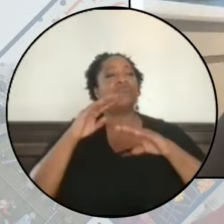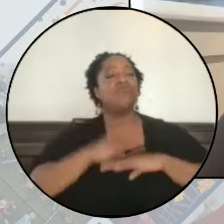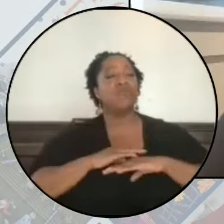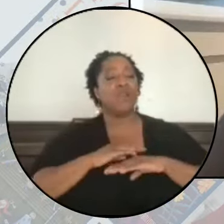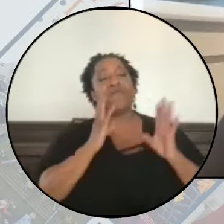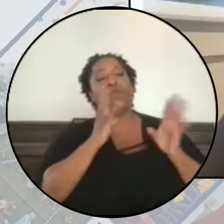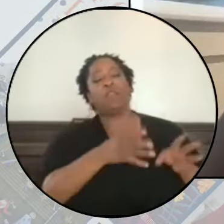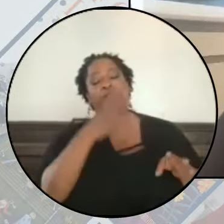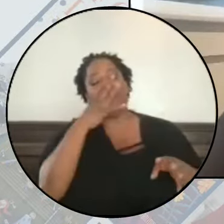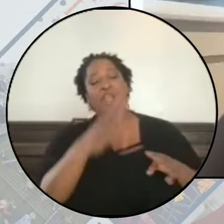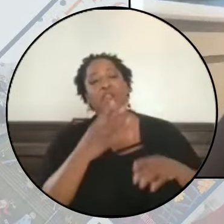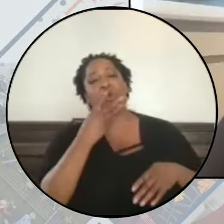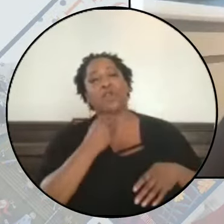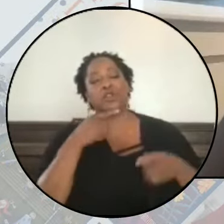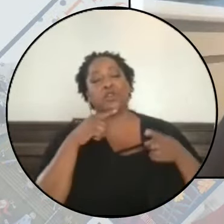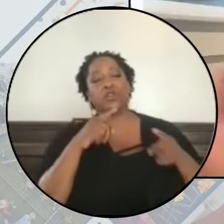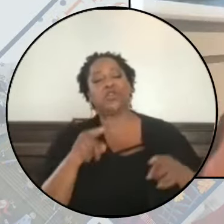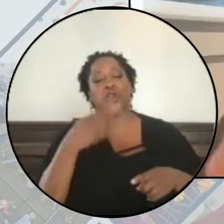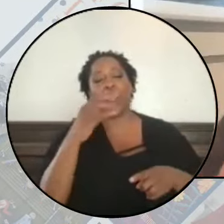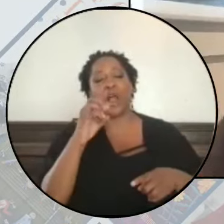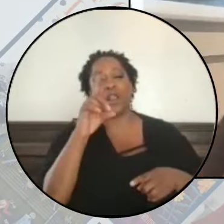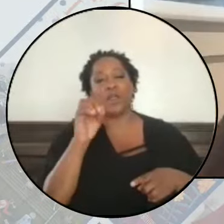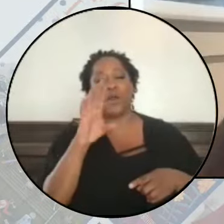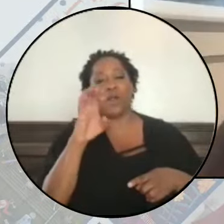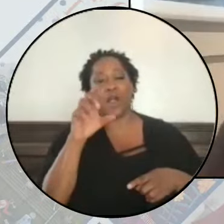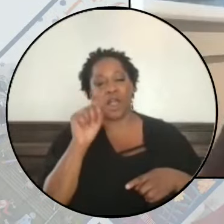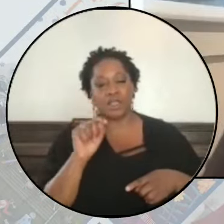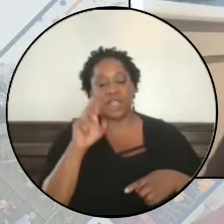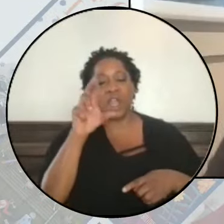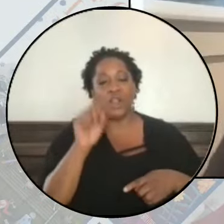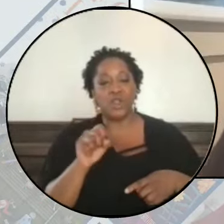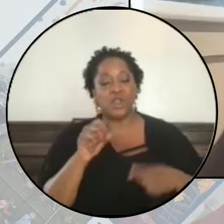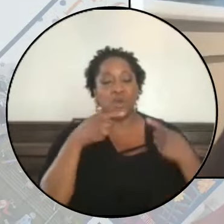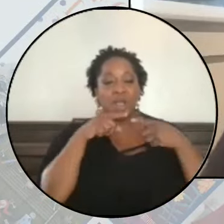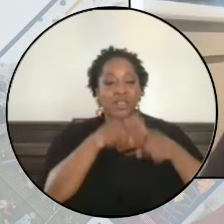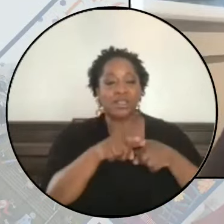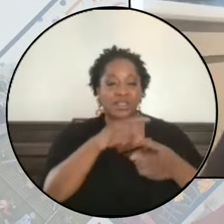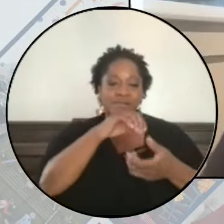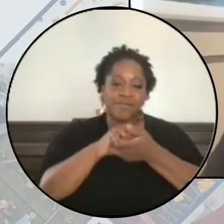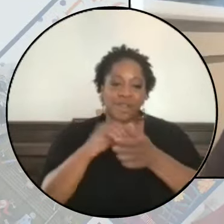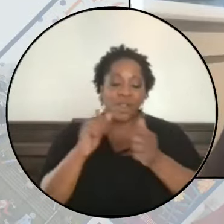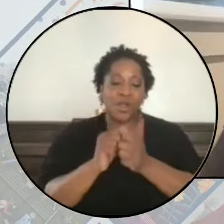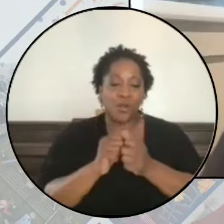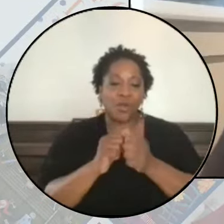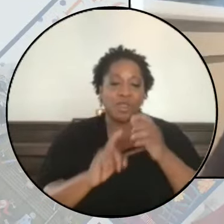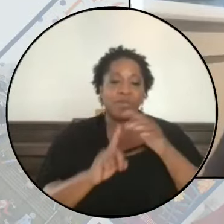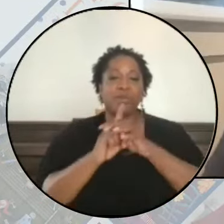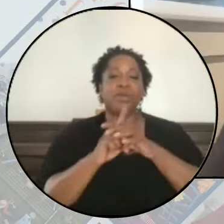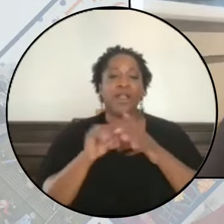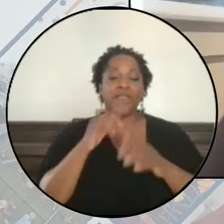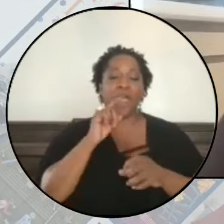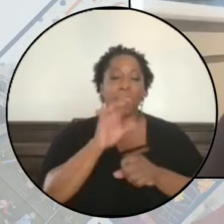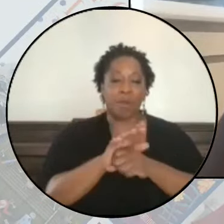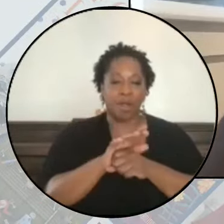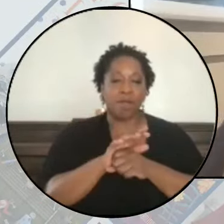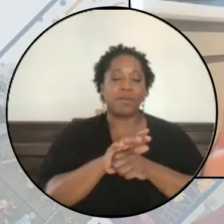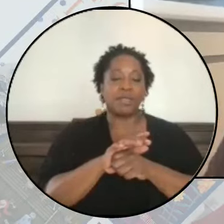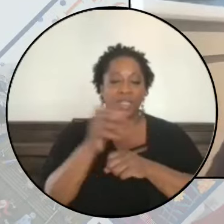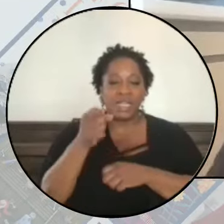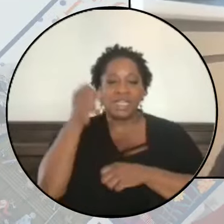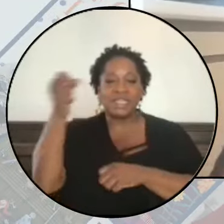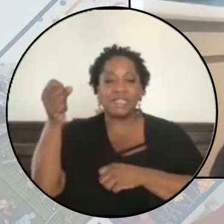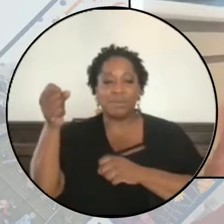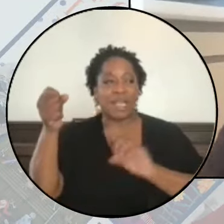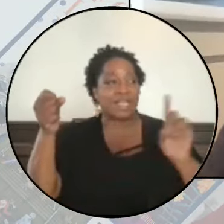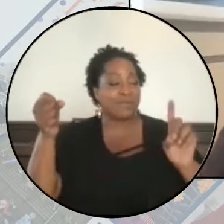-Semitism of Europe in the Holocaust. And that U.S.-Israel alliance was forged out of that promise, displacement